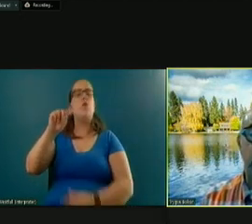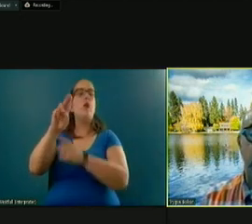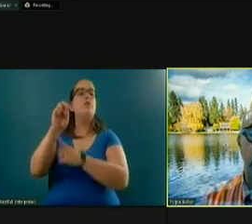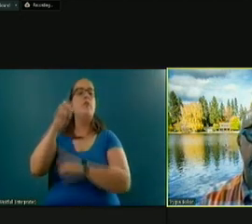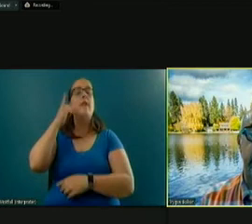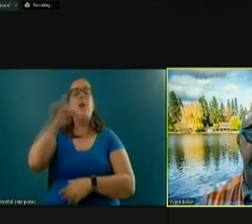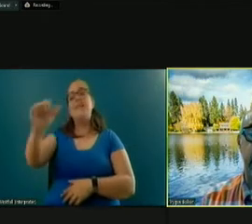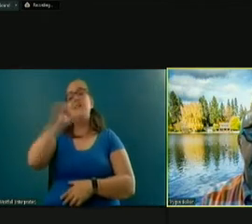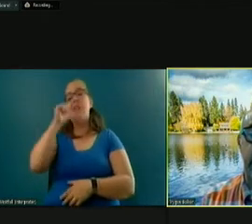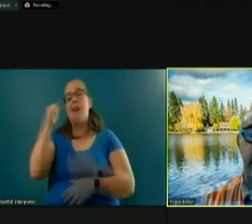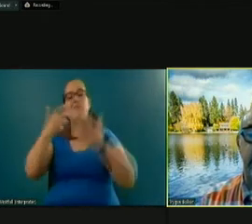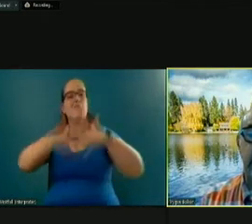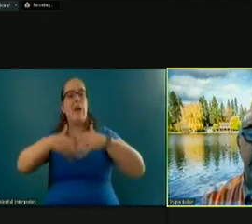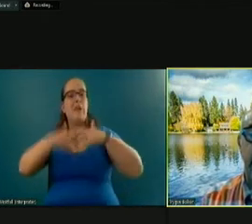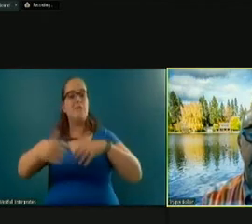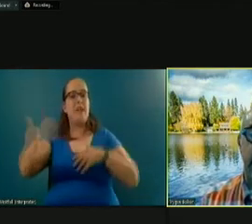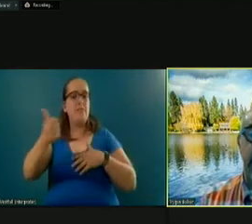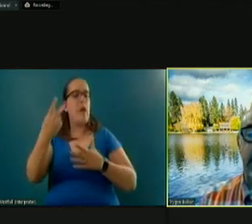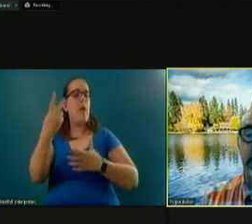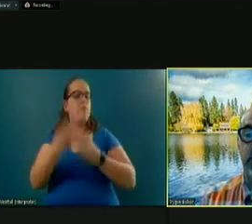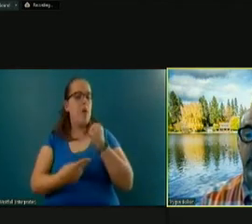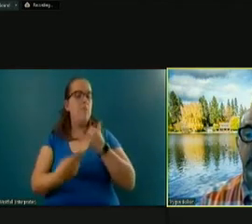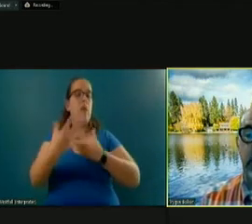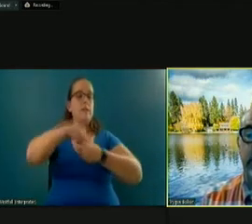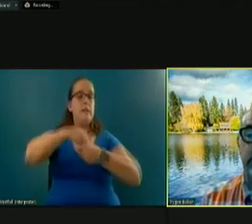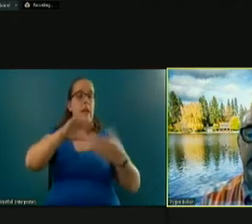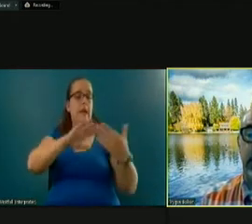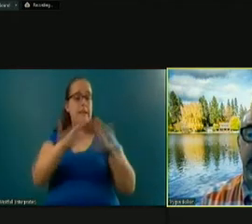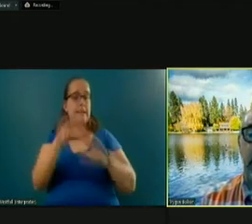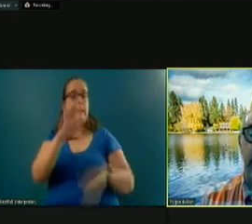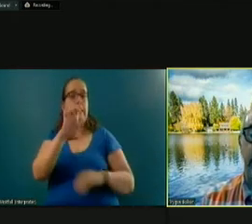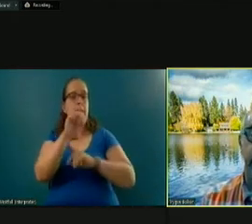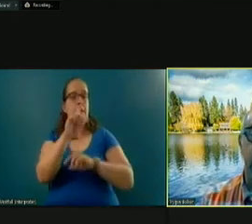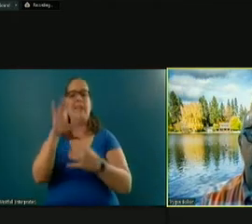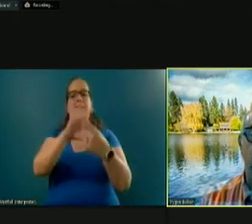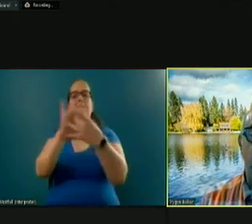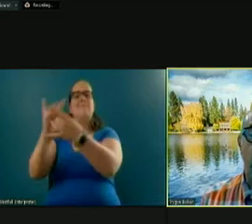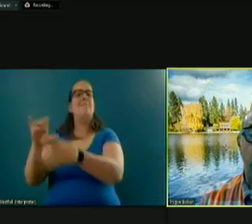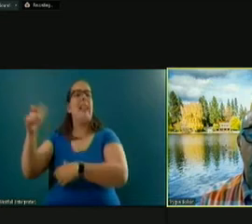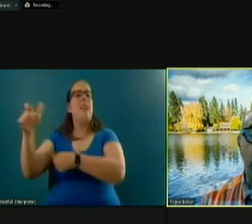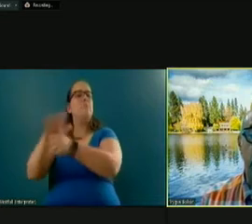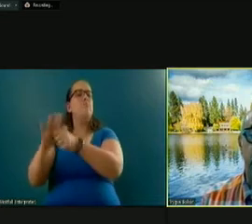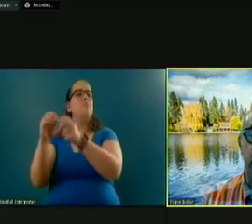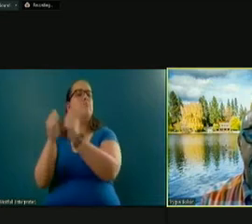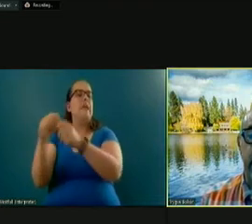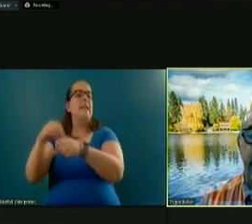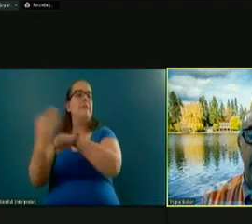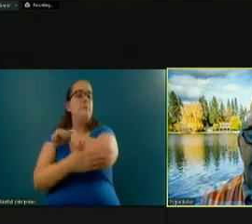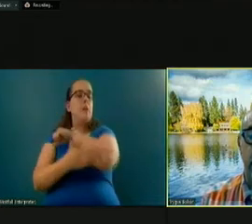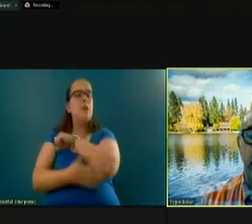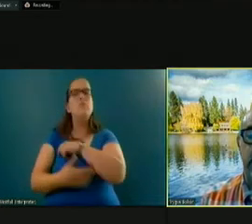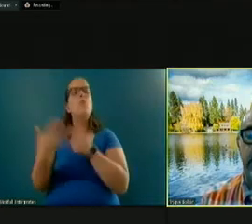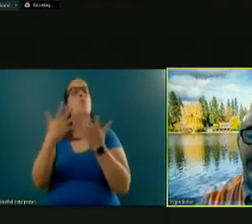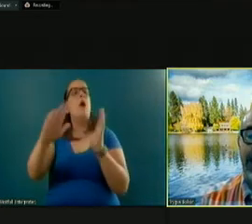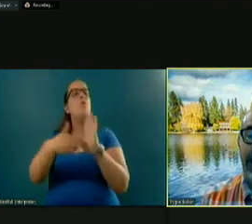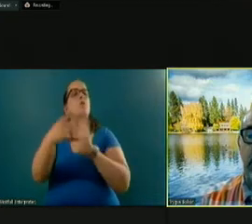both within the city of Bend and connecting to other areas within the county. What role do you see for